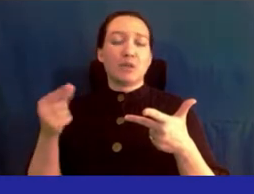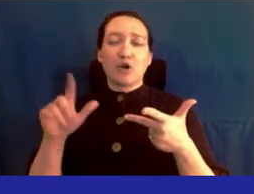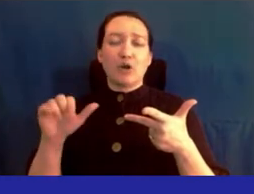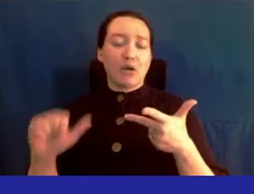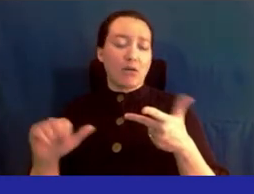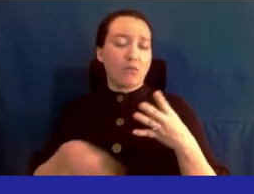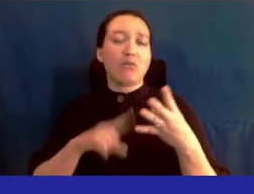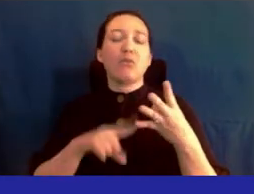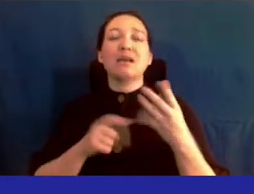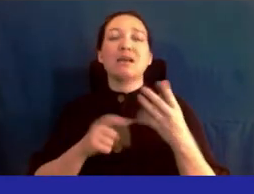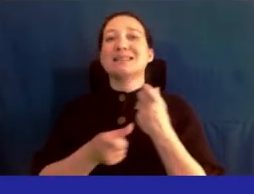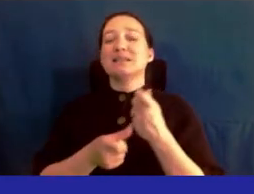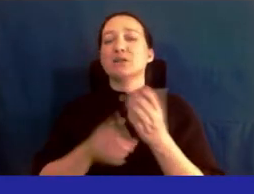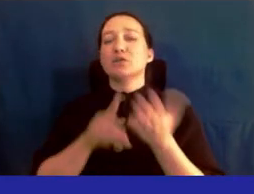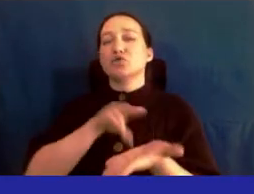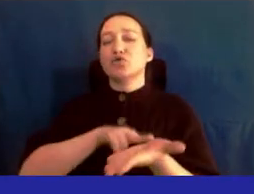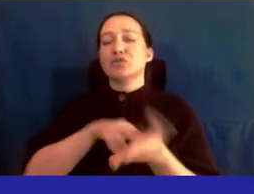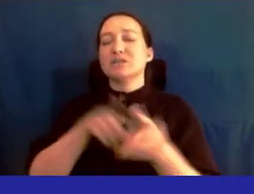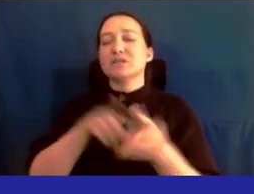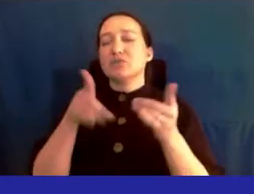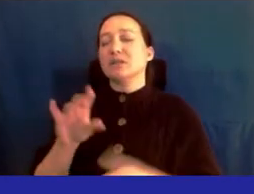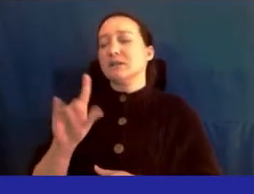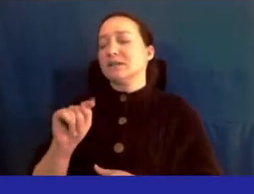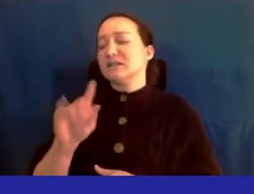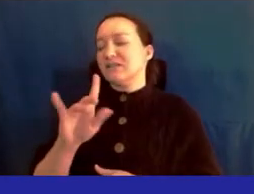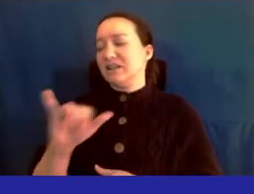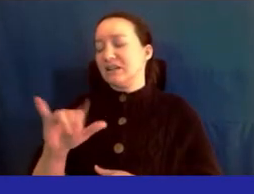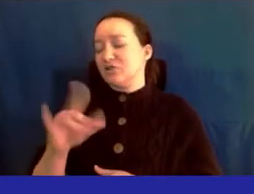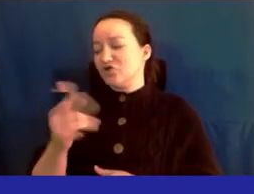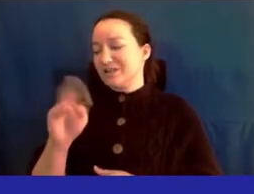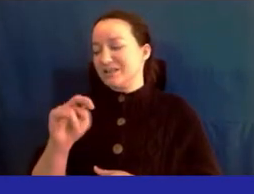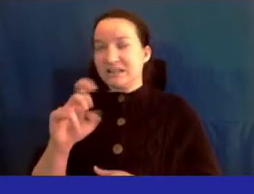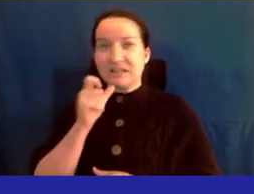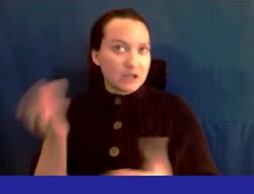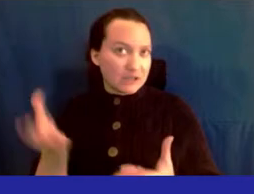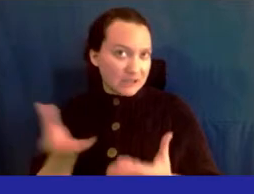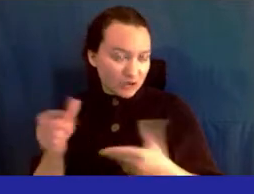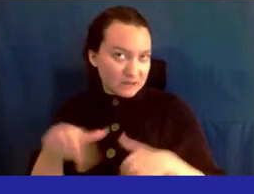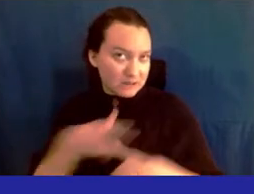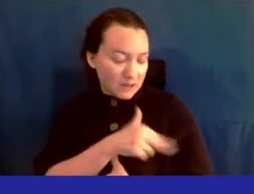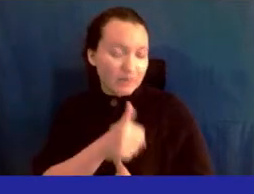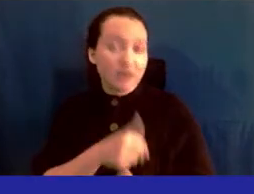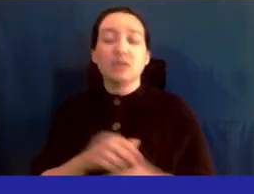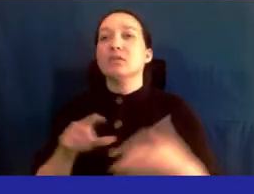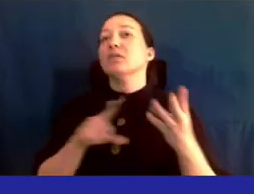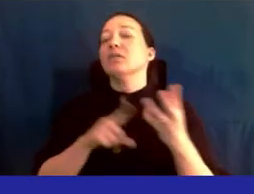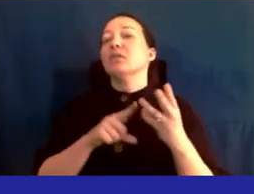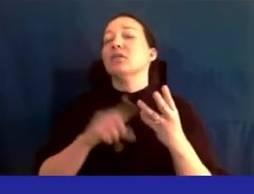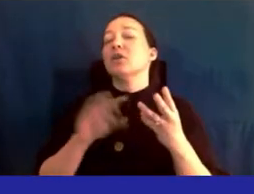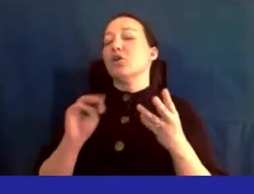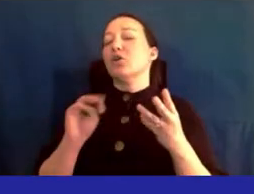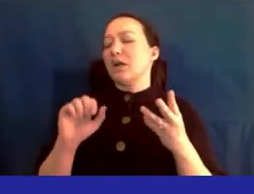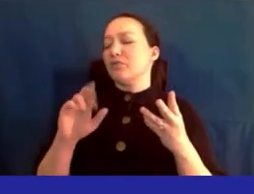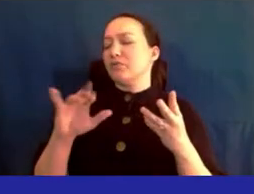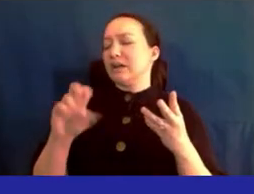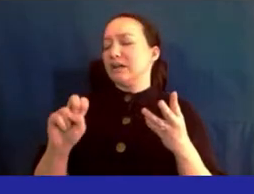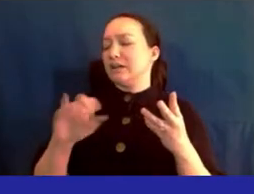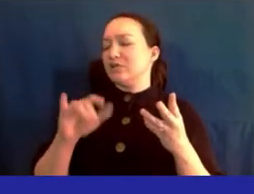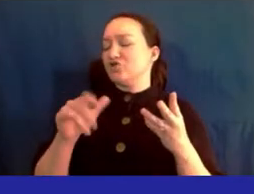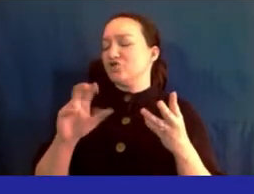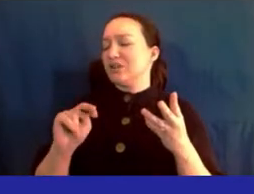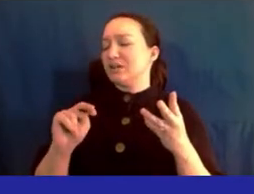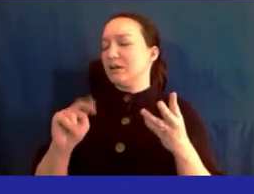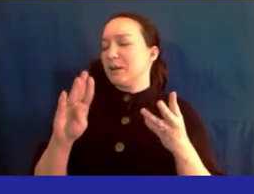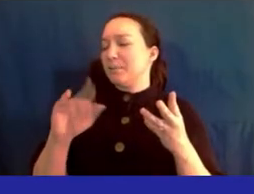Assistant Nursing Director Tiffany Johnson, she's no longer here at this hospital, Marie Jean Baptiste, Barbara Holmes,